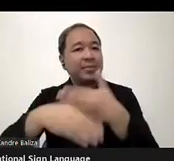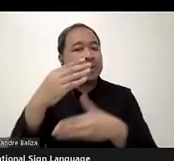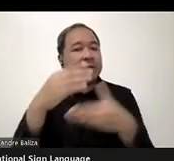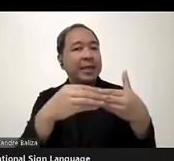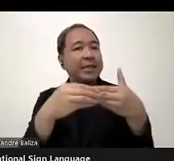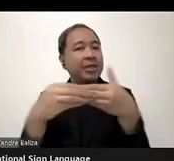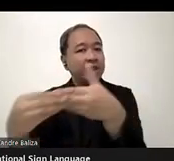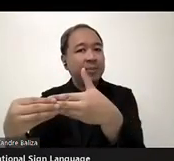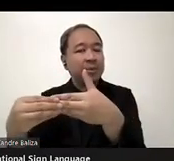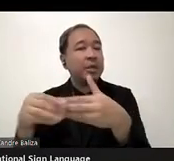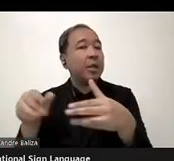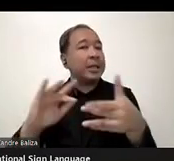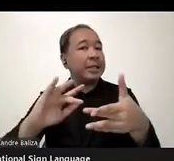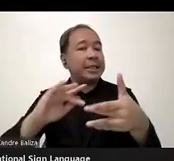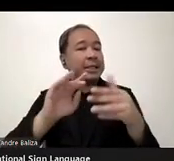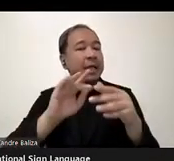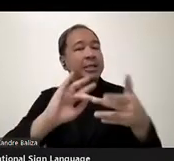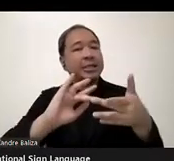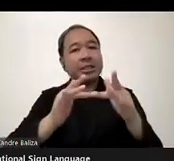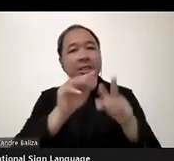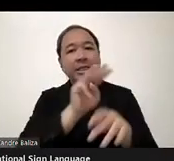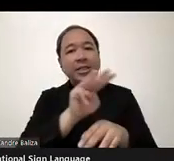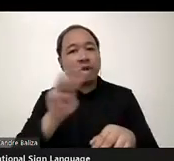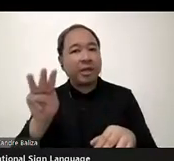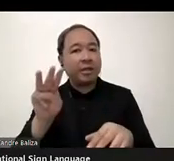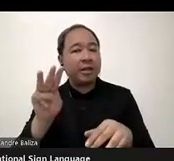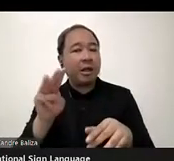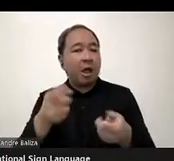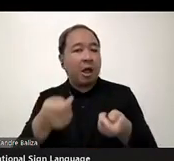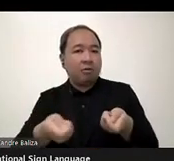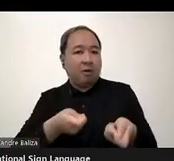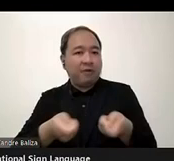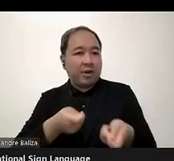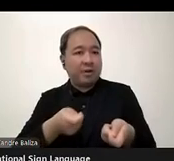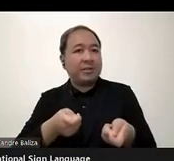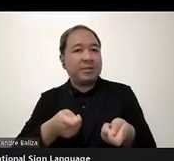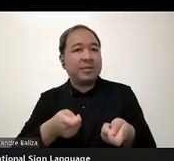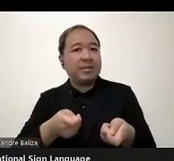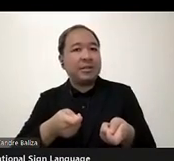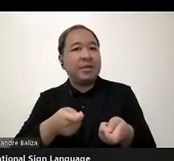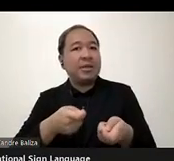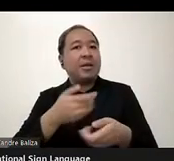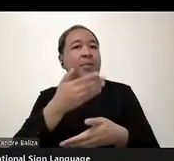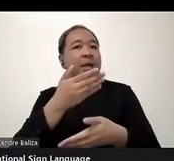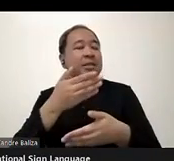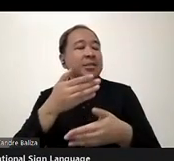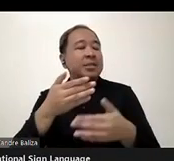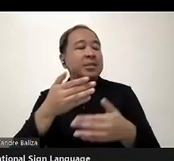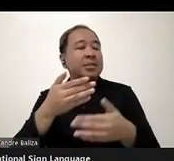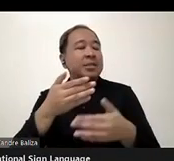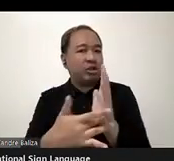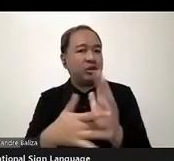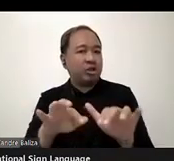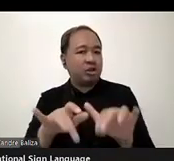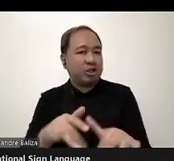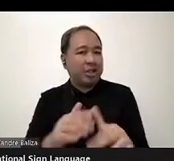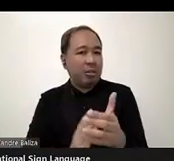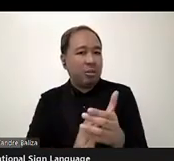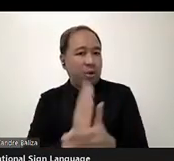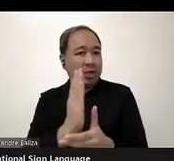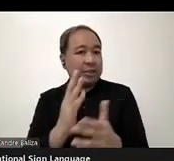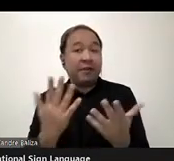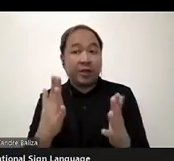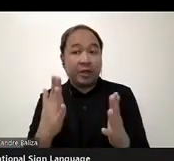governance and digital rights. And we have developed a syllabus, um, for, uh, uh,